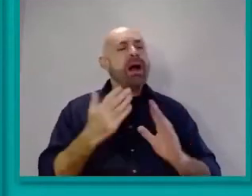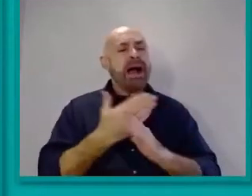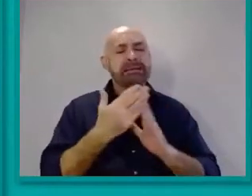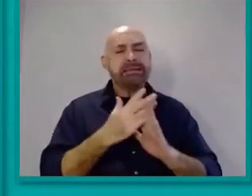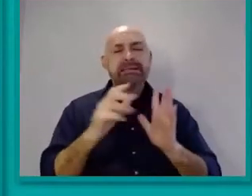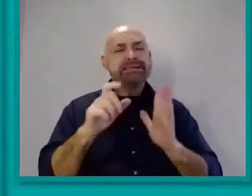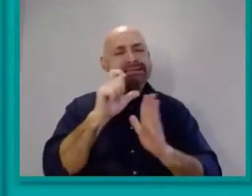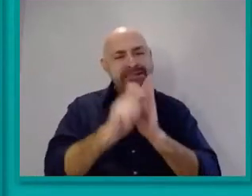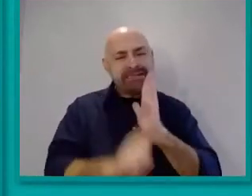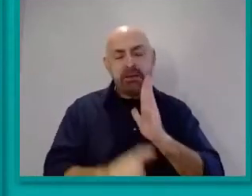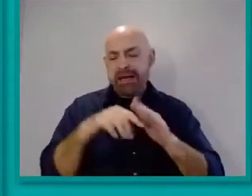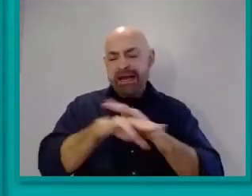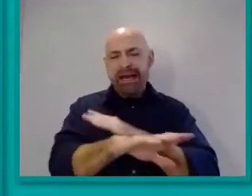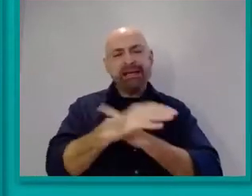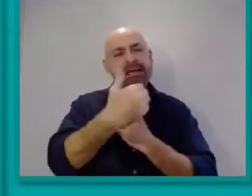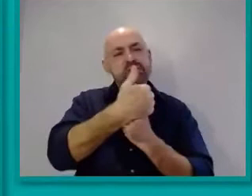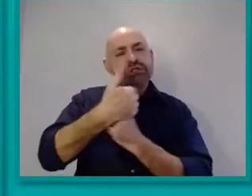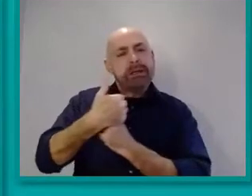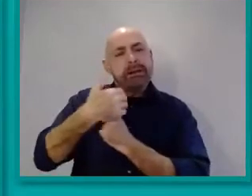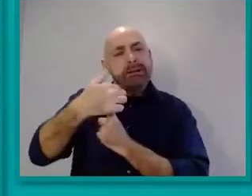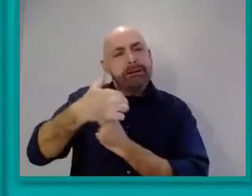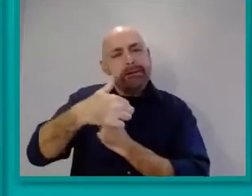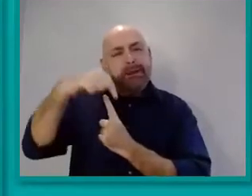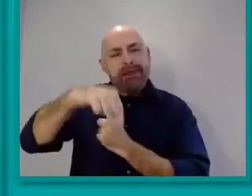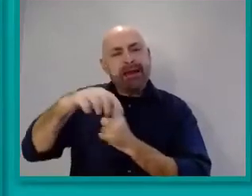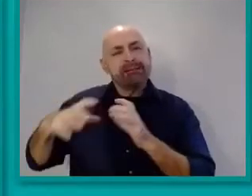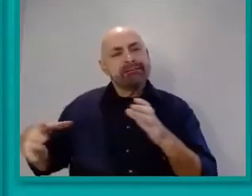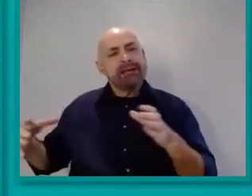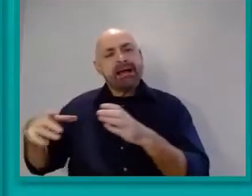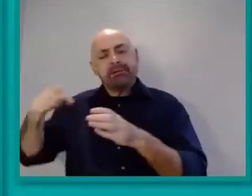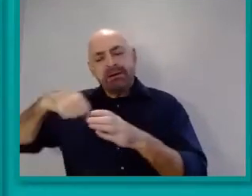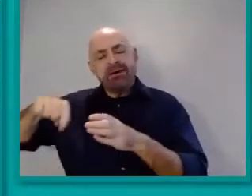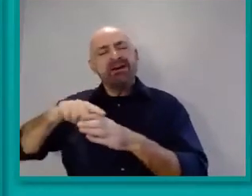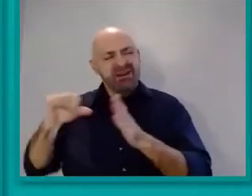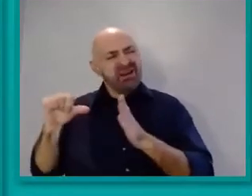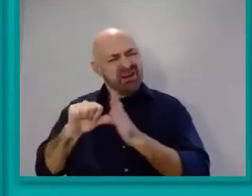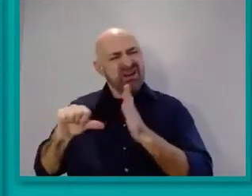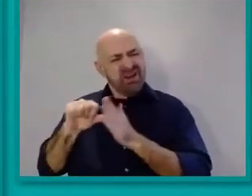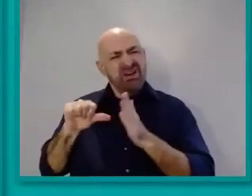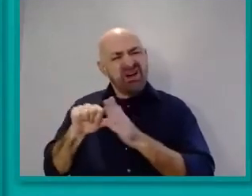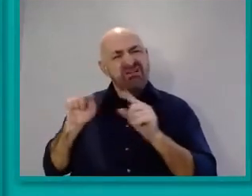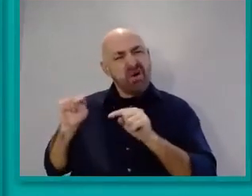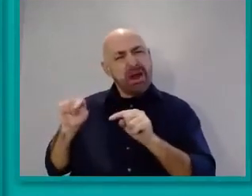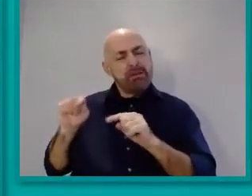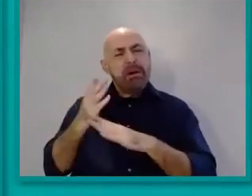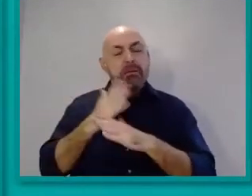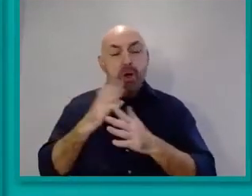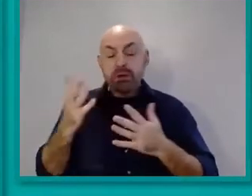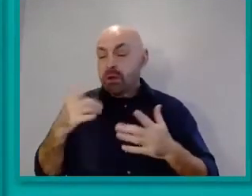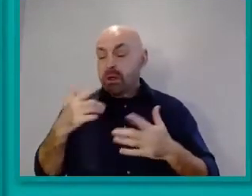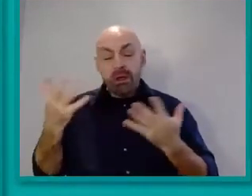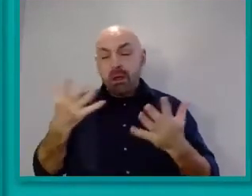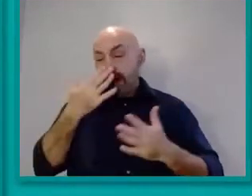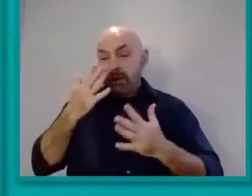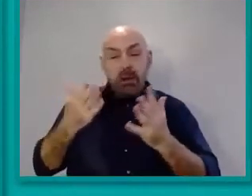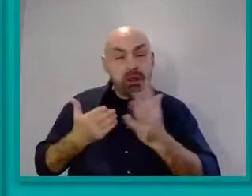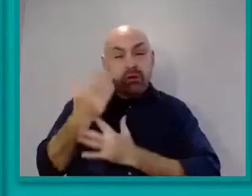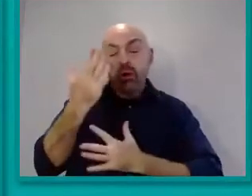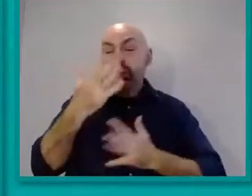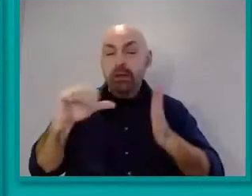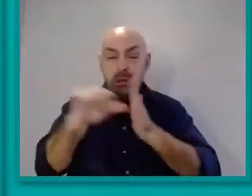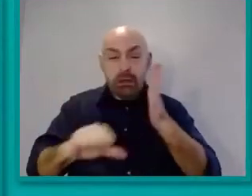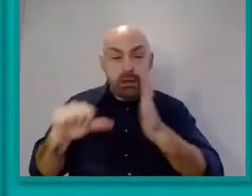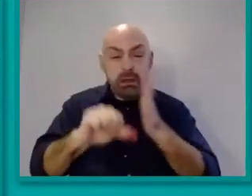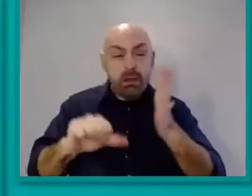in the shielding category, this has been particularly challenging as they have experienced significant difficulties in